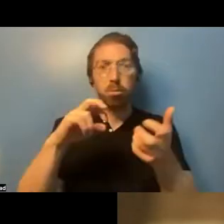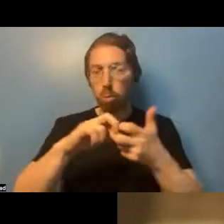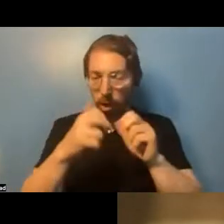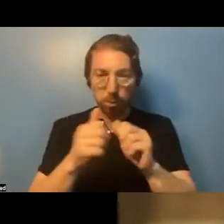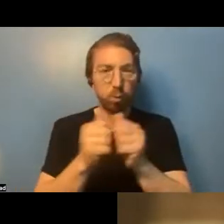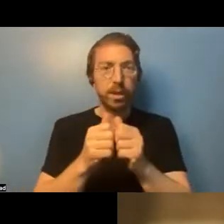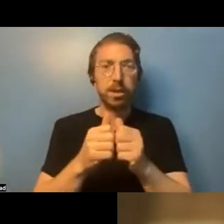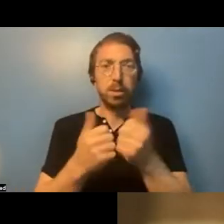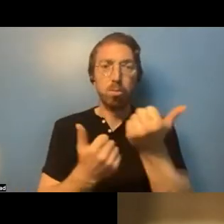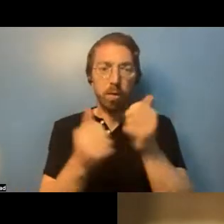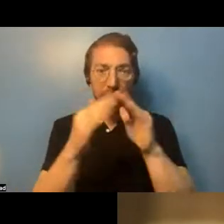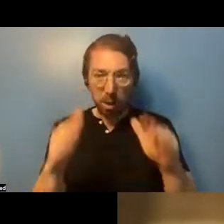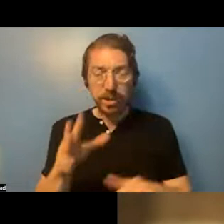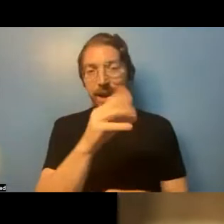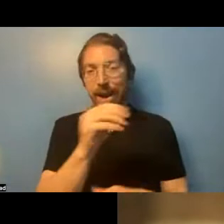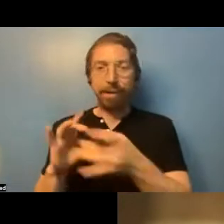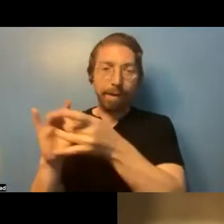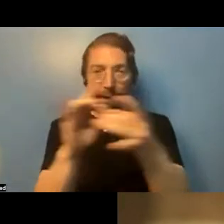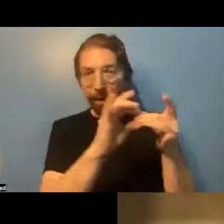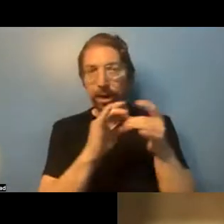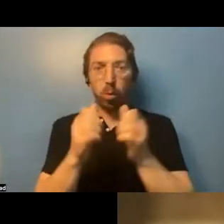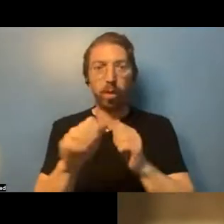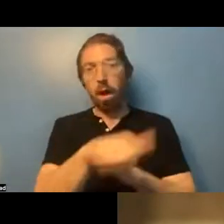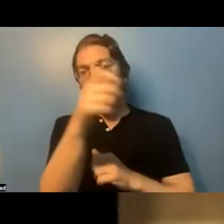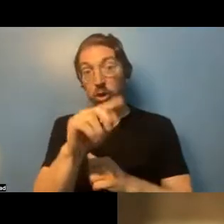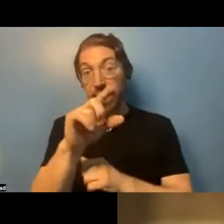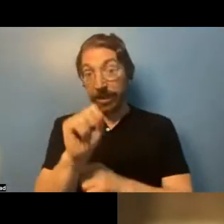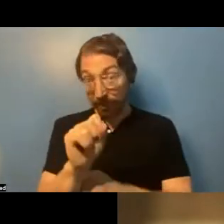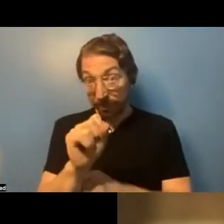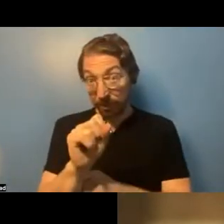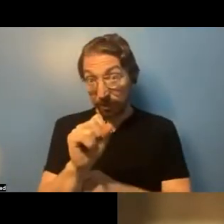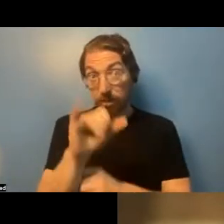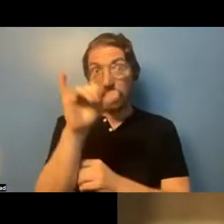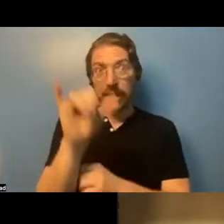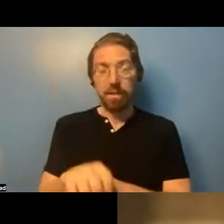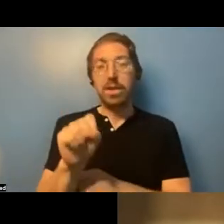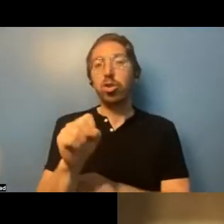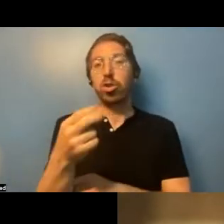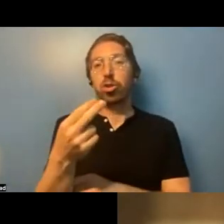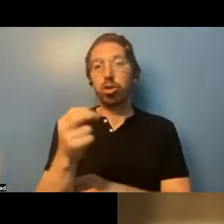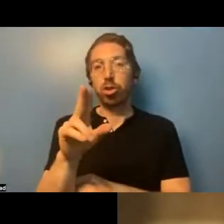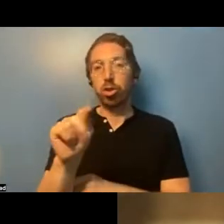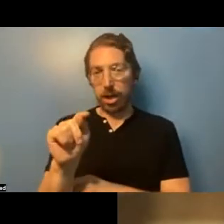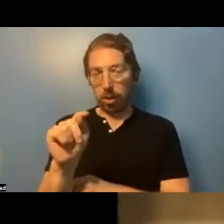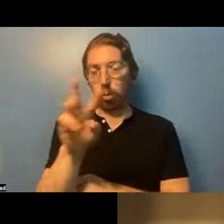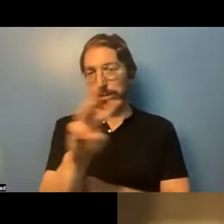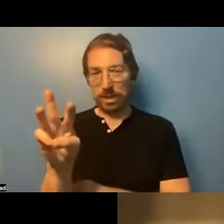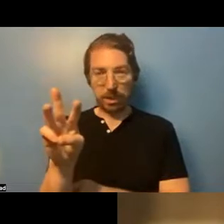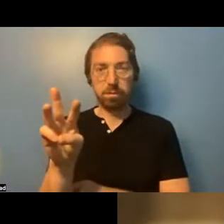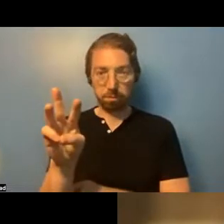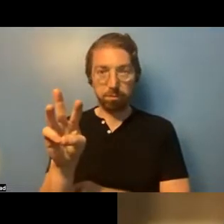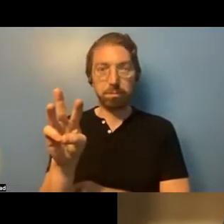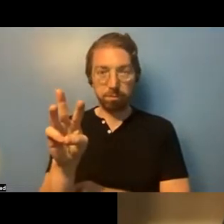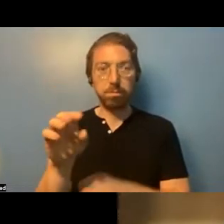supportive housing, then yes, meeting times are listed on the SHOUT website, and you can